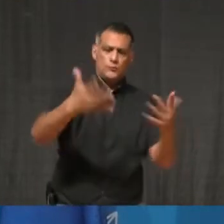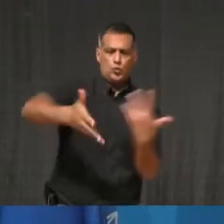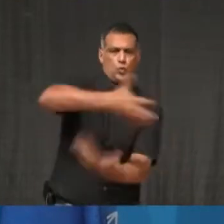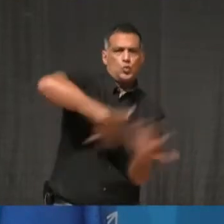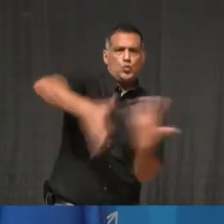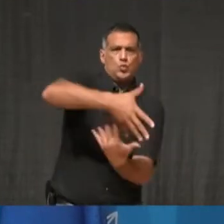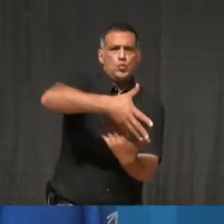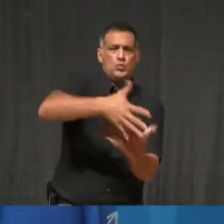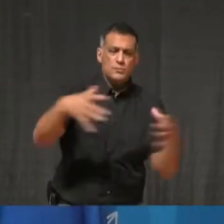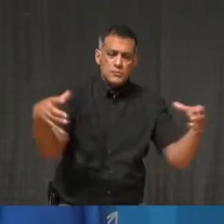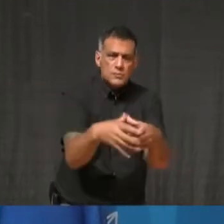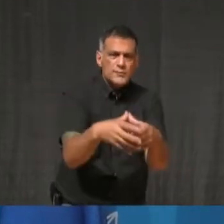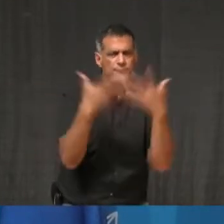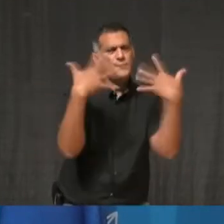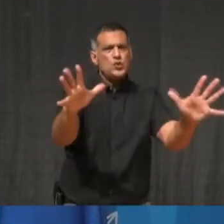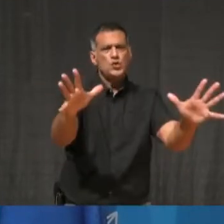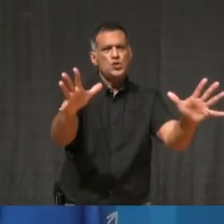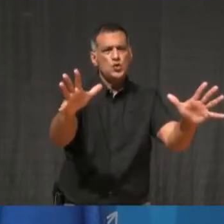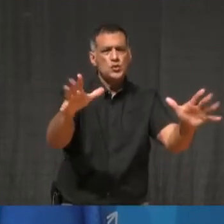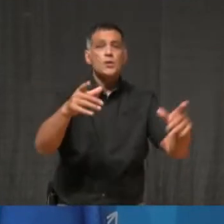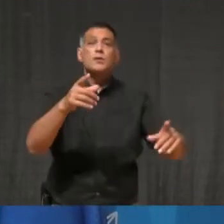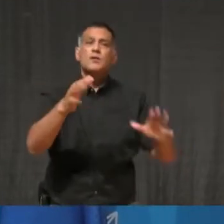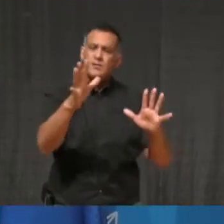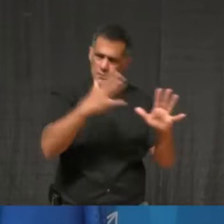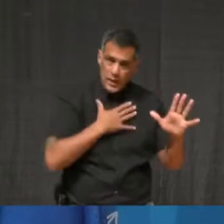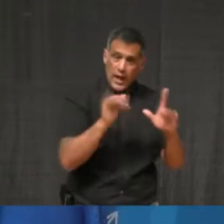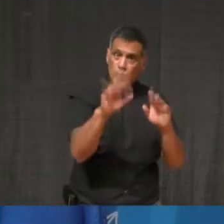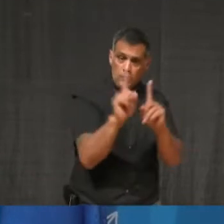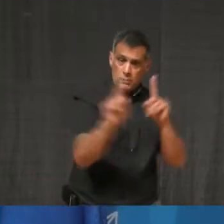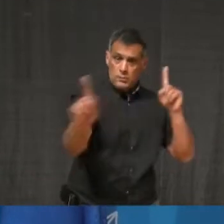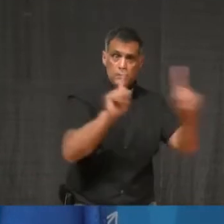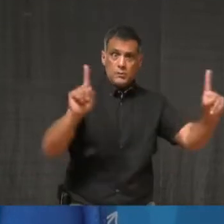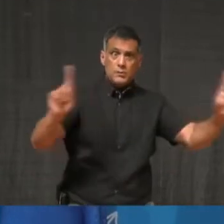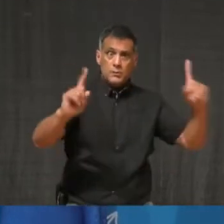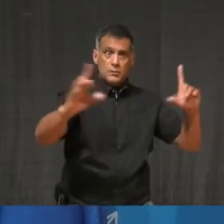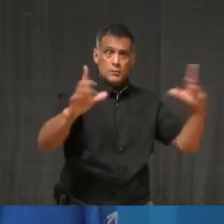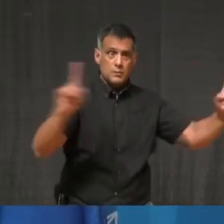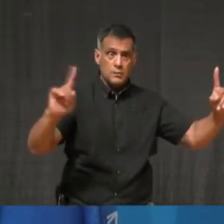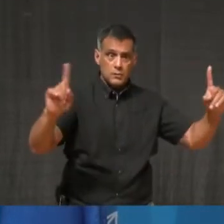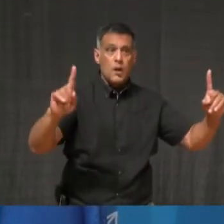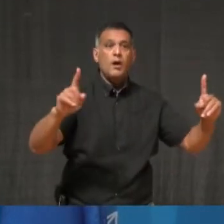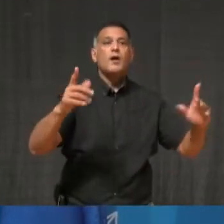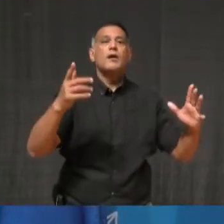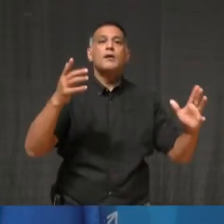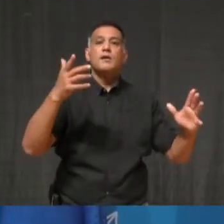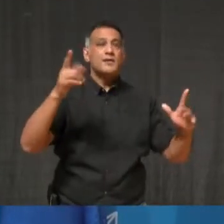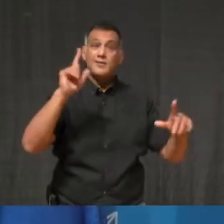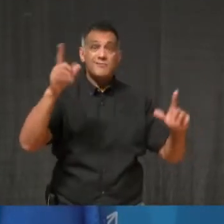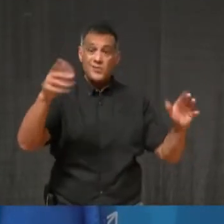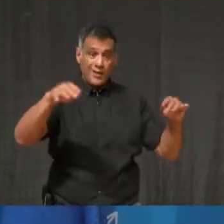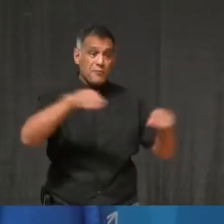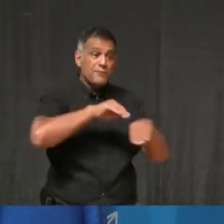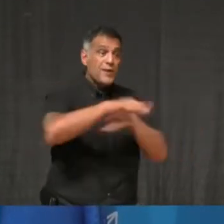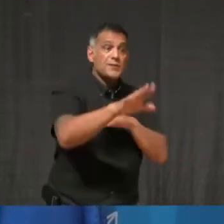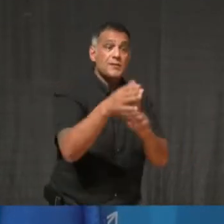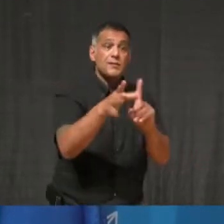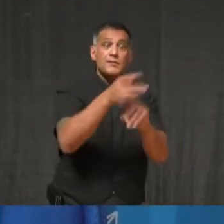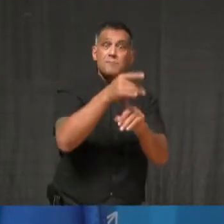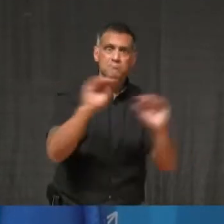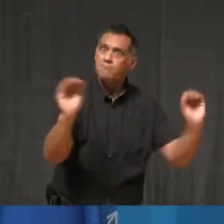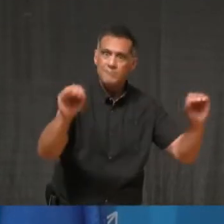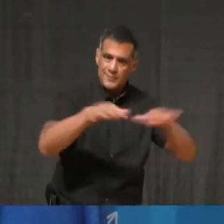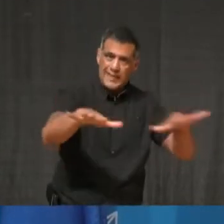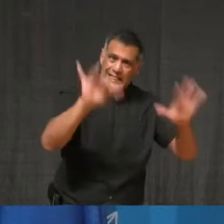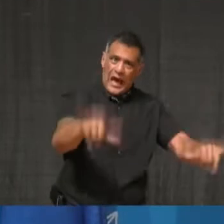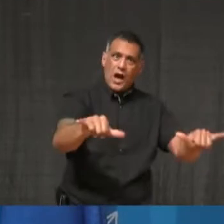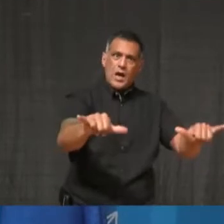For this weekend, that also includes Halloween. And so I ask that you celebrate, but do so differently. Please don't trick-or